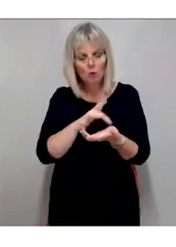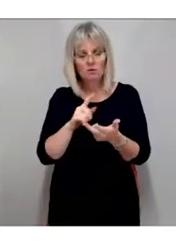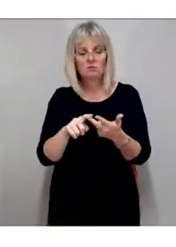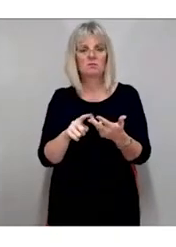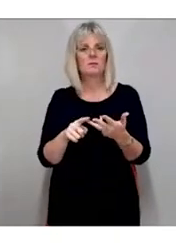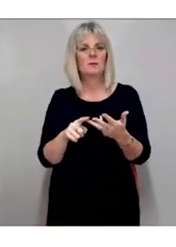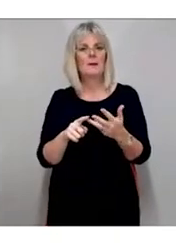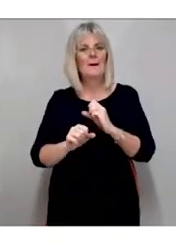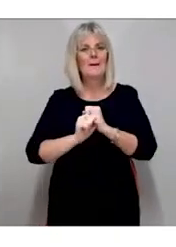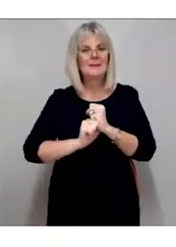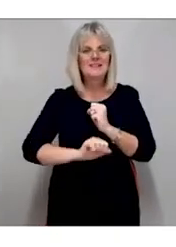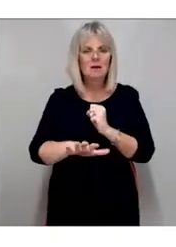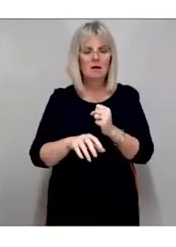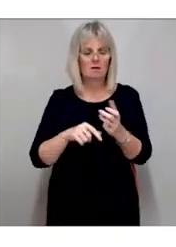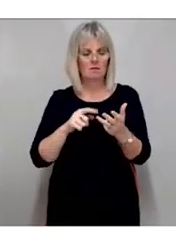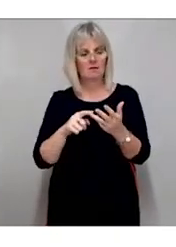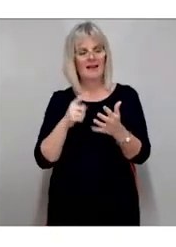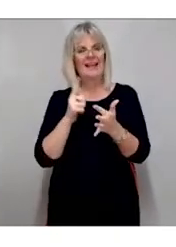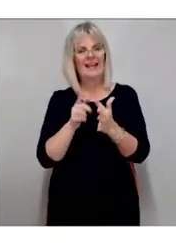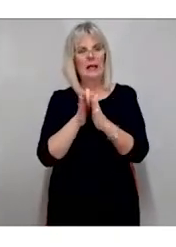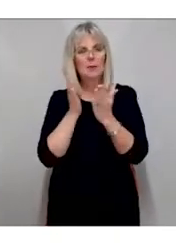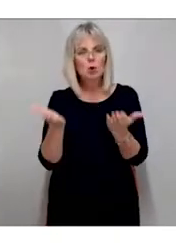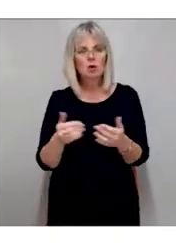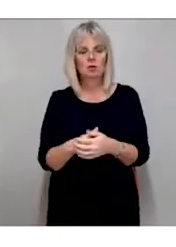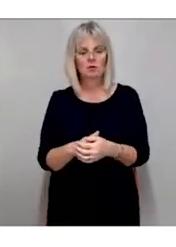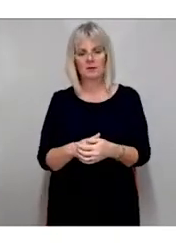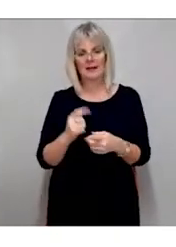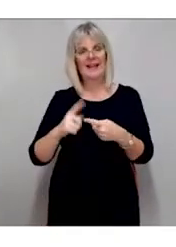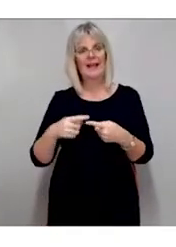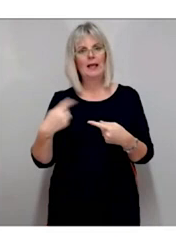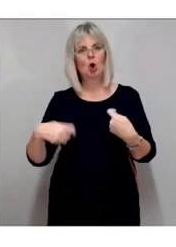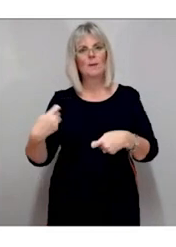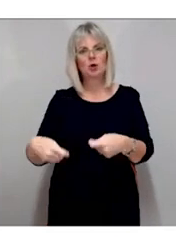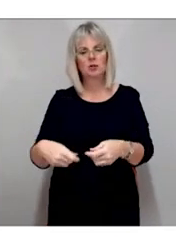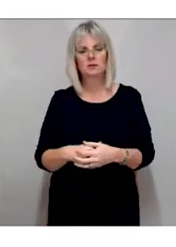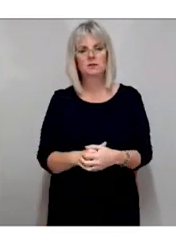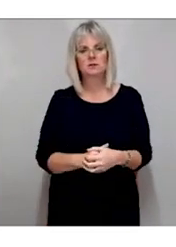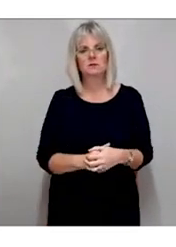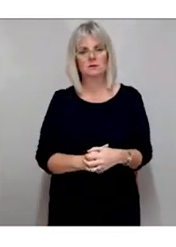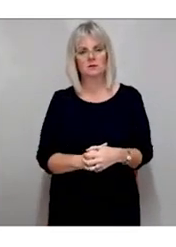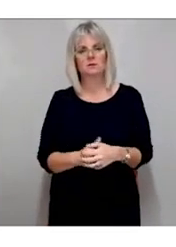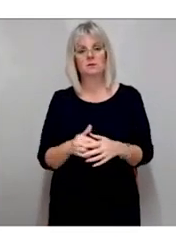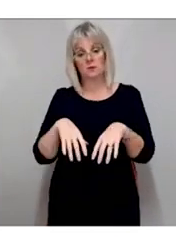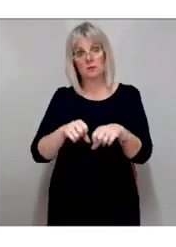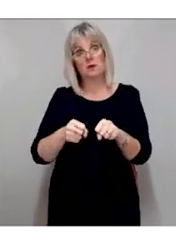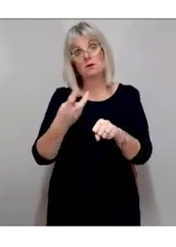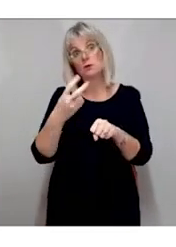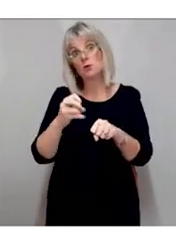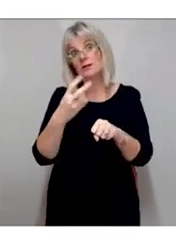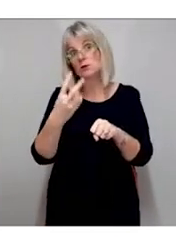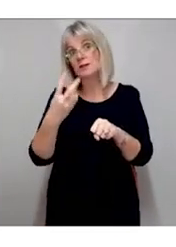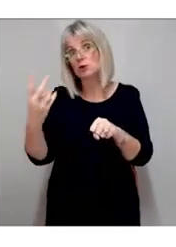transport, e-books and e-commerce. The implementation period is from 2022 to 2025.